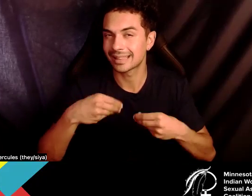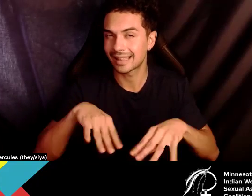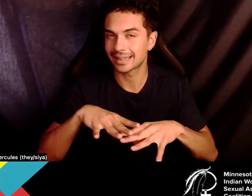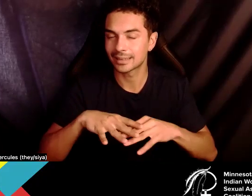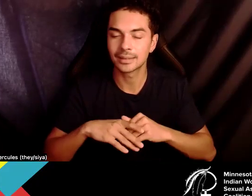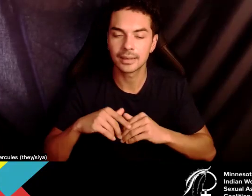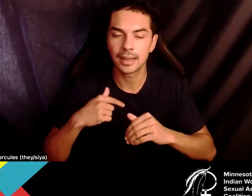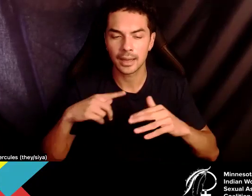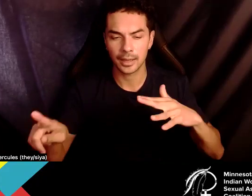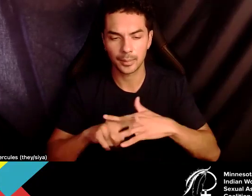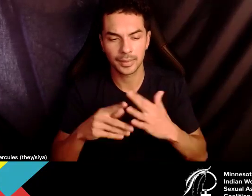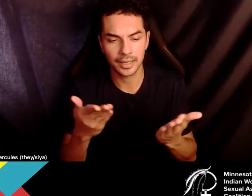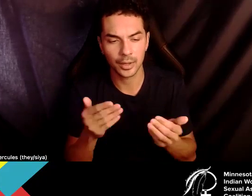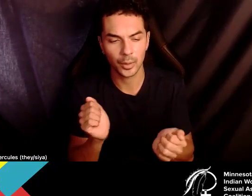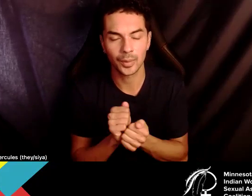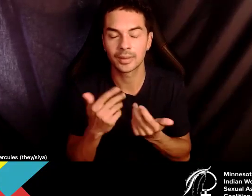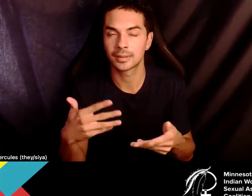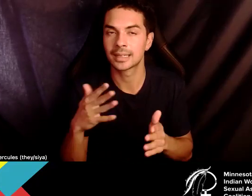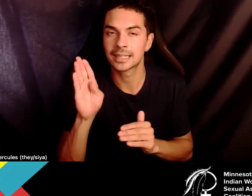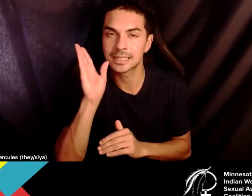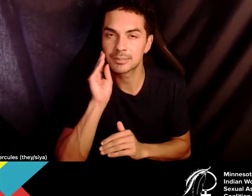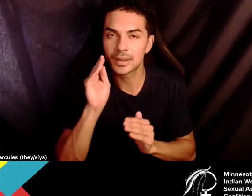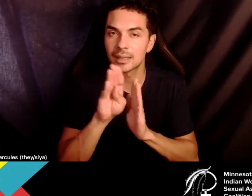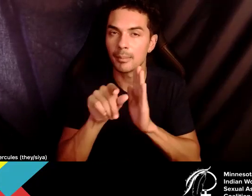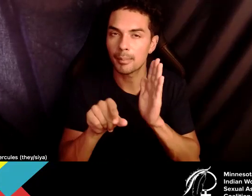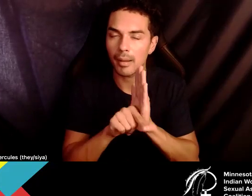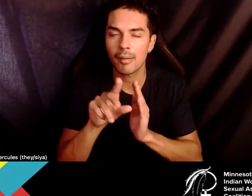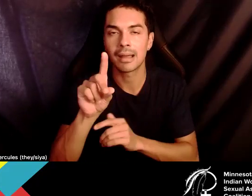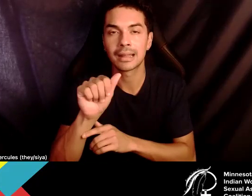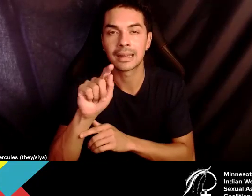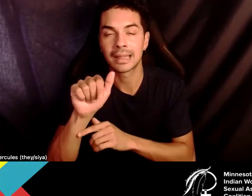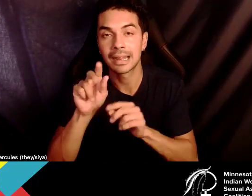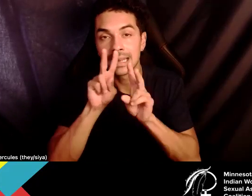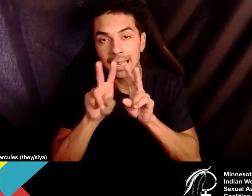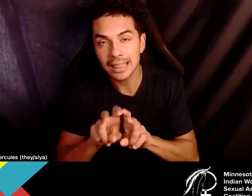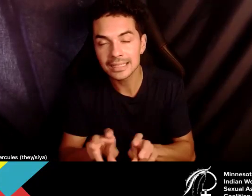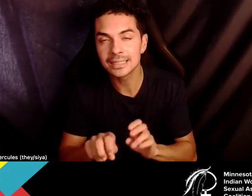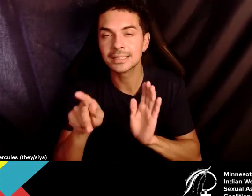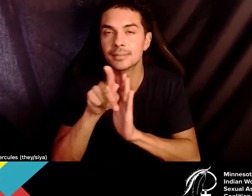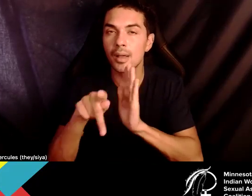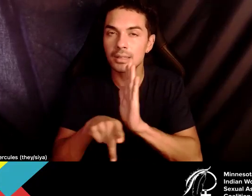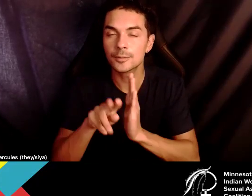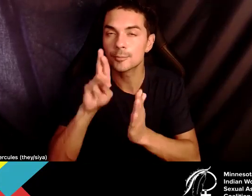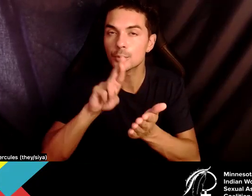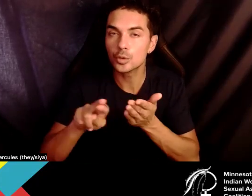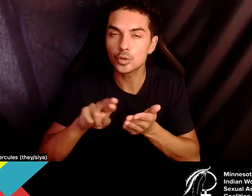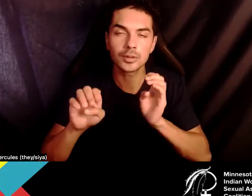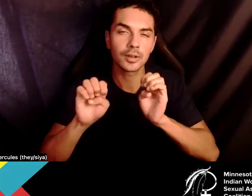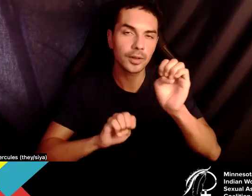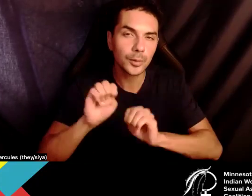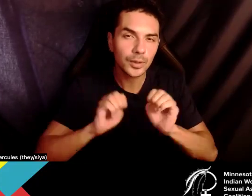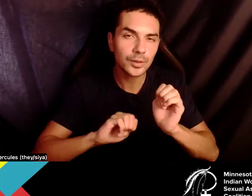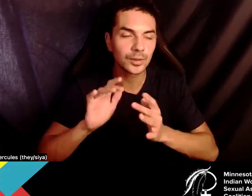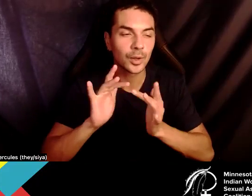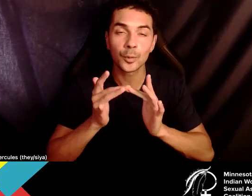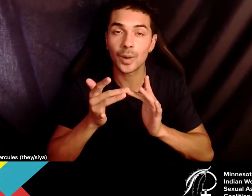here with experience and background in data analysis, policy, research, evaluation, graphic